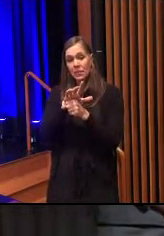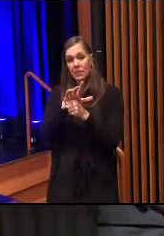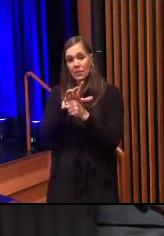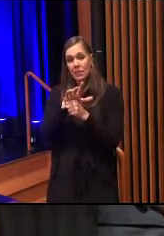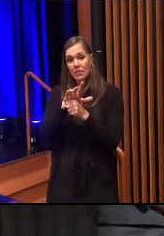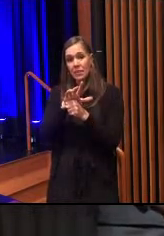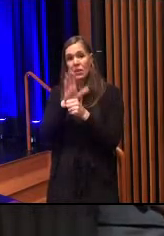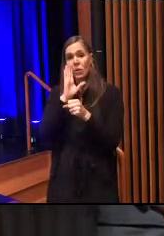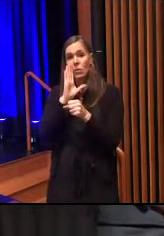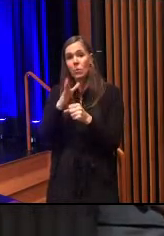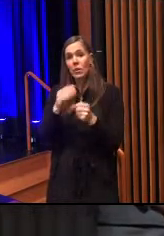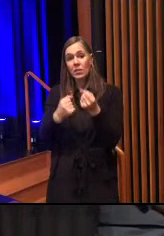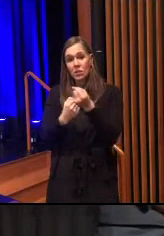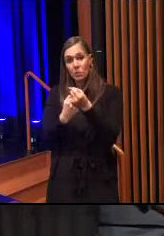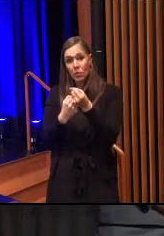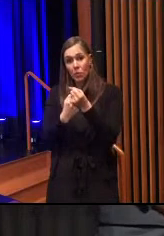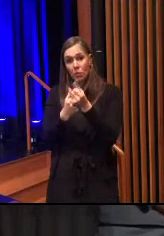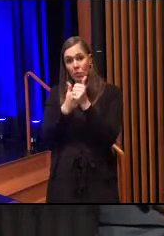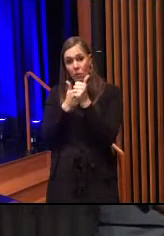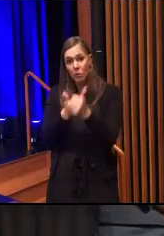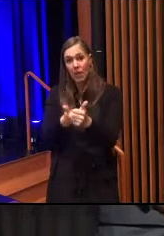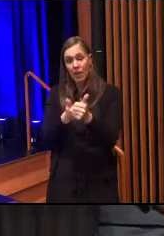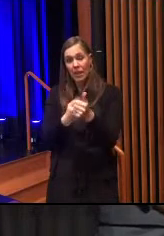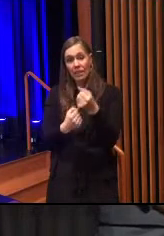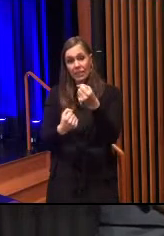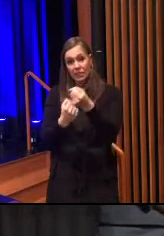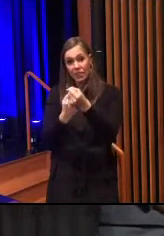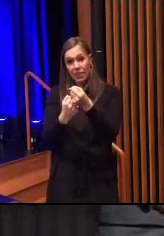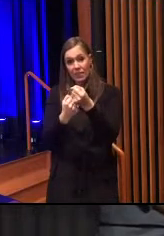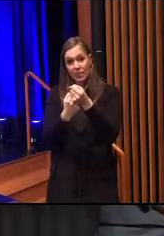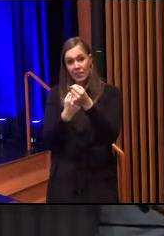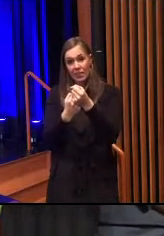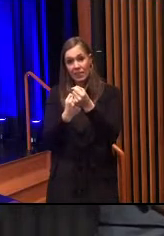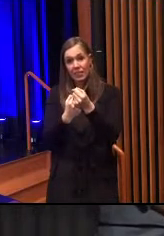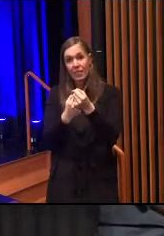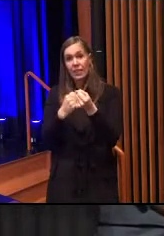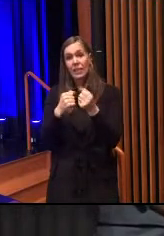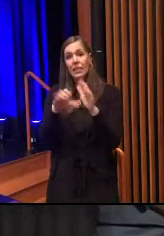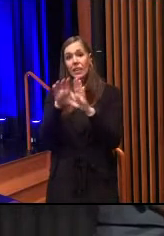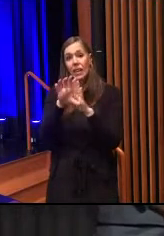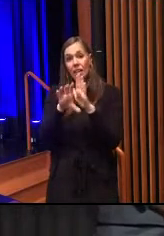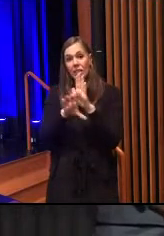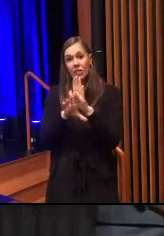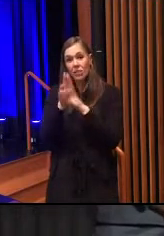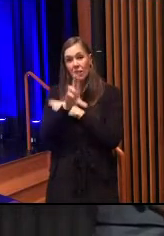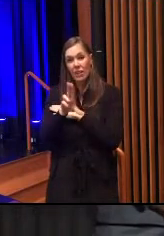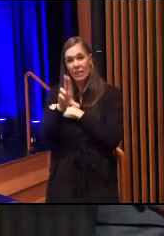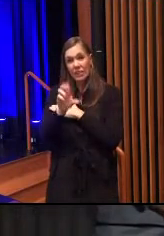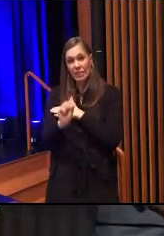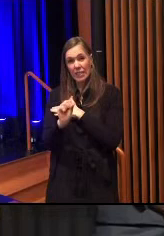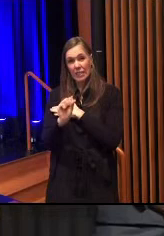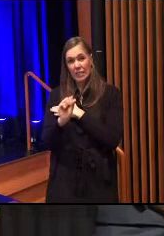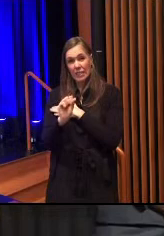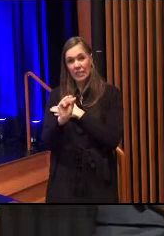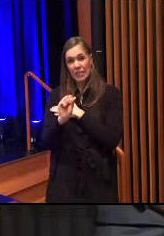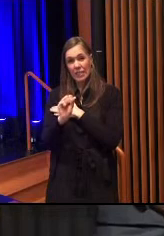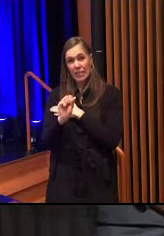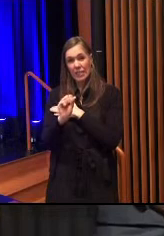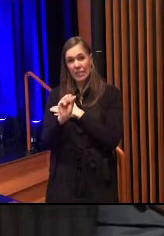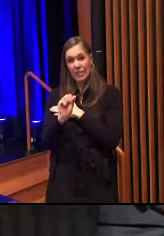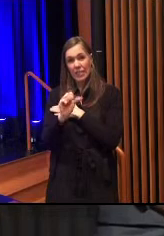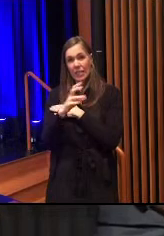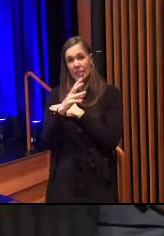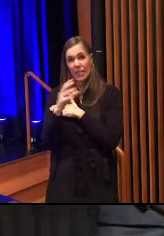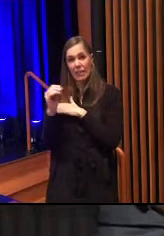solemnly swear. That I will support, obey, and defend. That I will support, obey, and defend. The Constitution of the United States. The Constitution of the